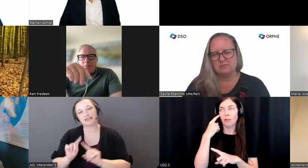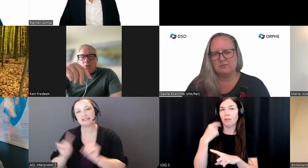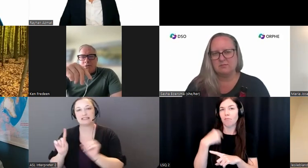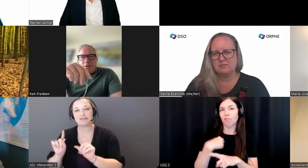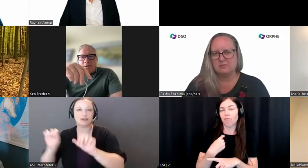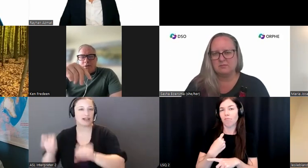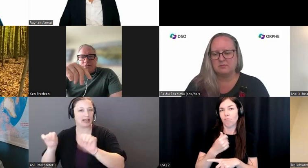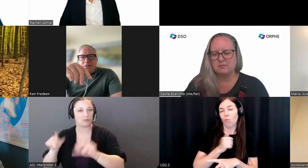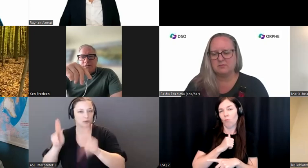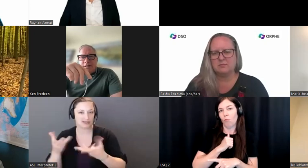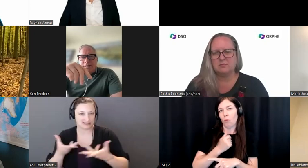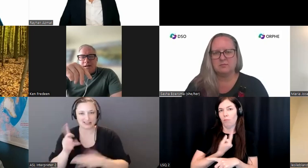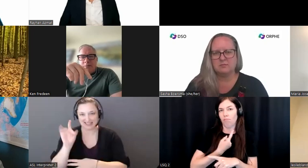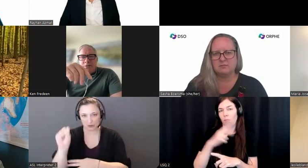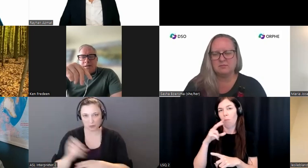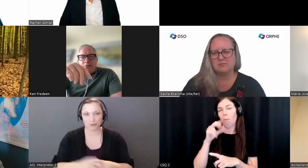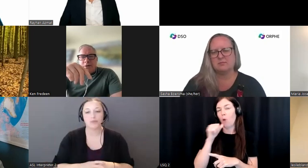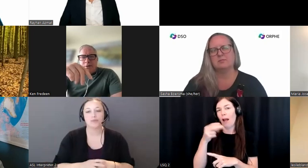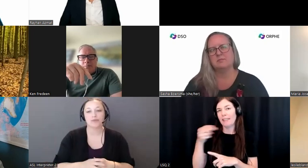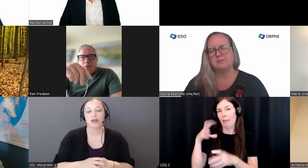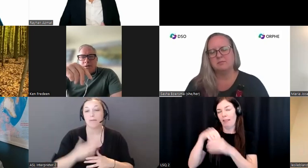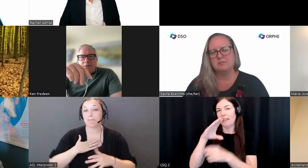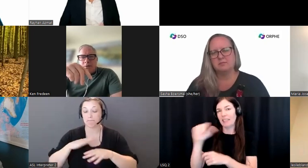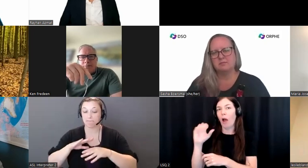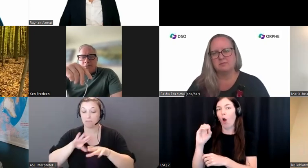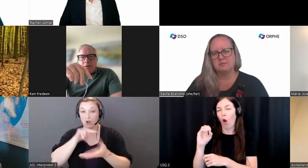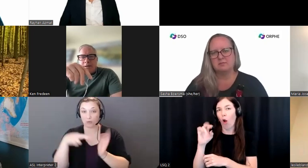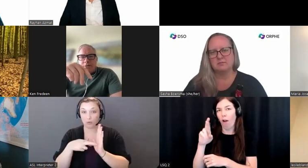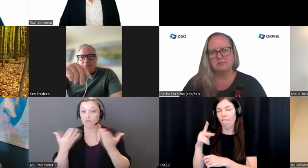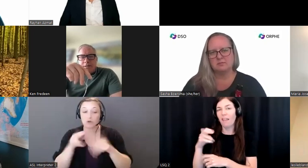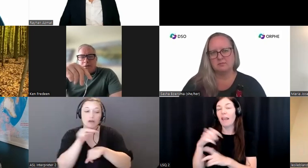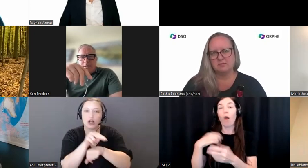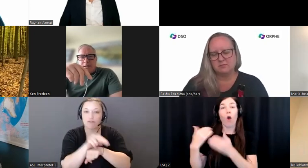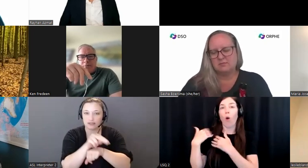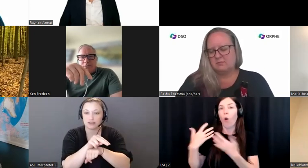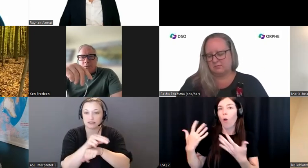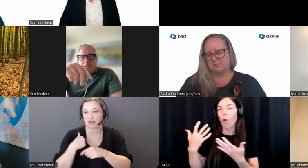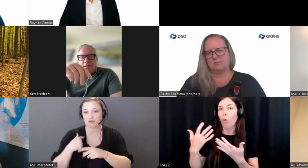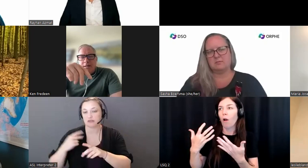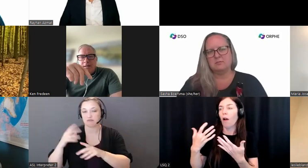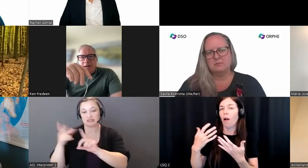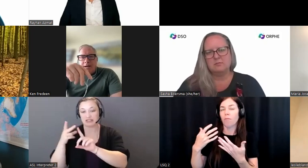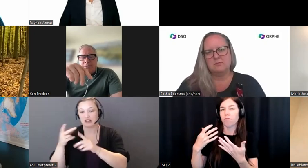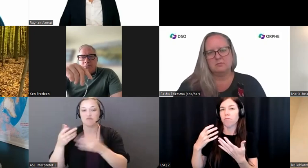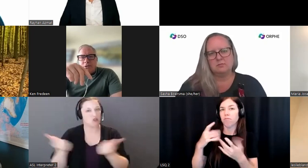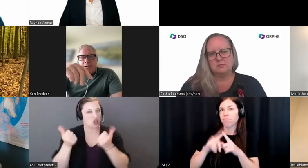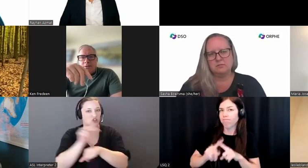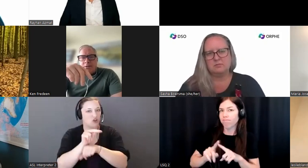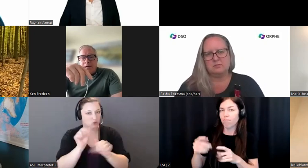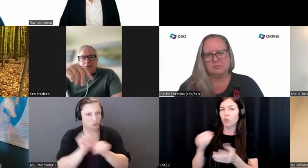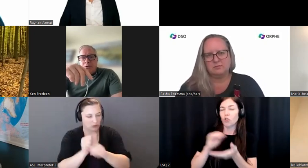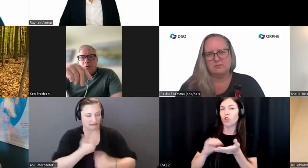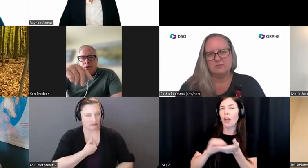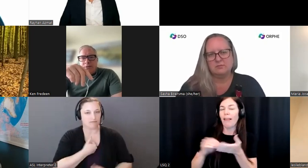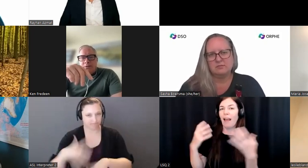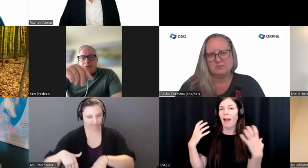My role is around governance. I was secretary to the board at Deloitte for 20 years. I did a lot of governance work. I also chaired